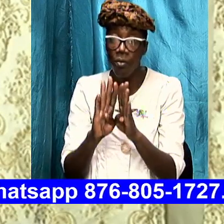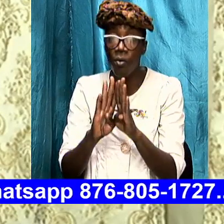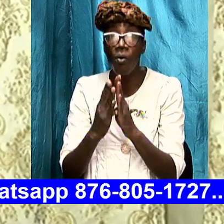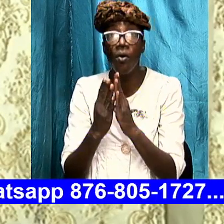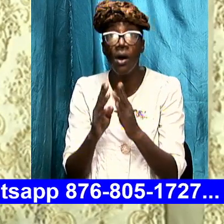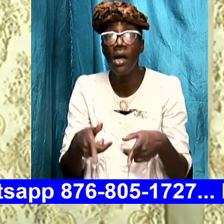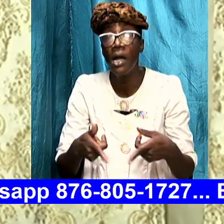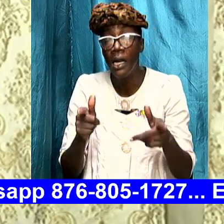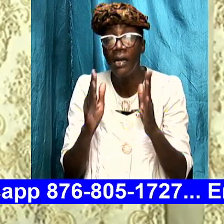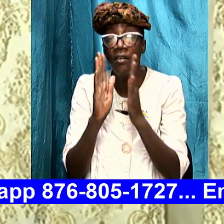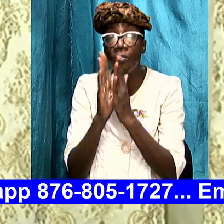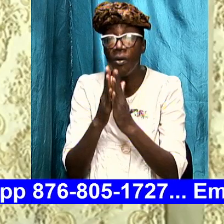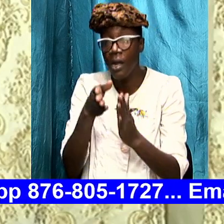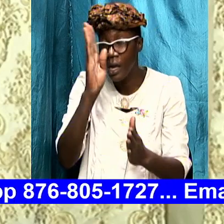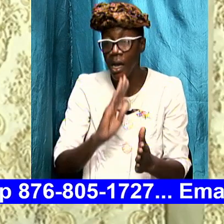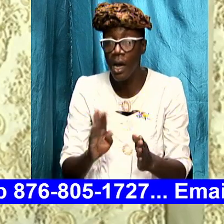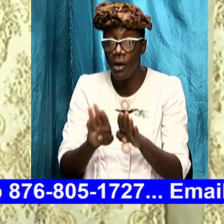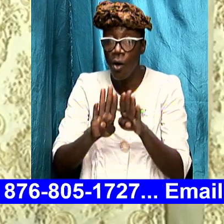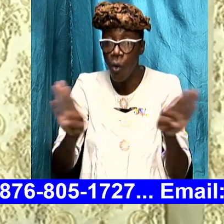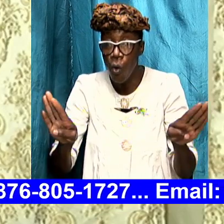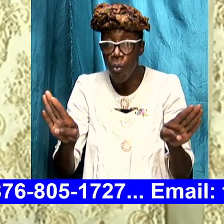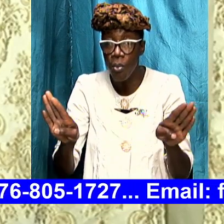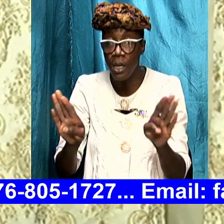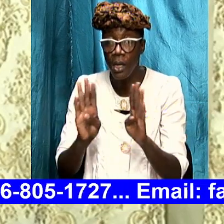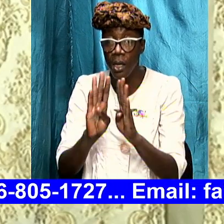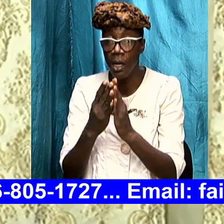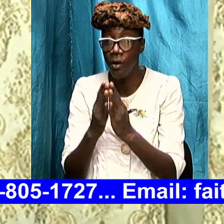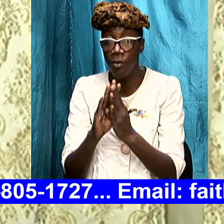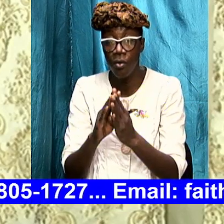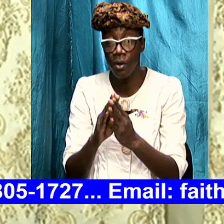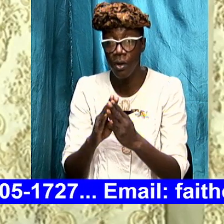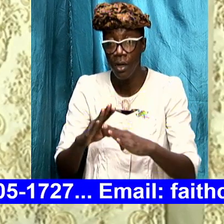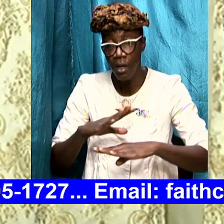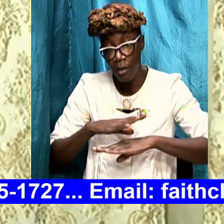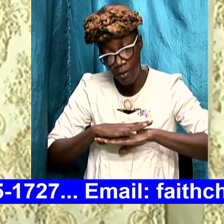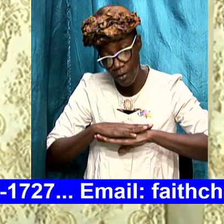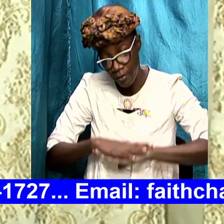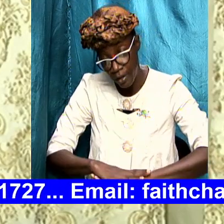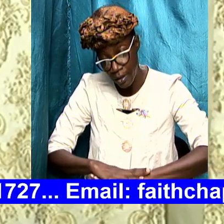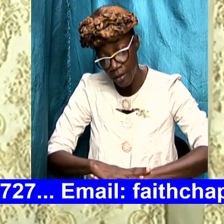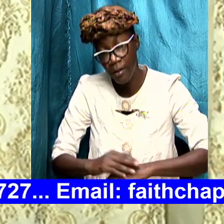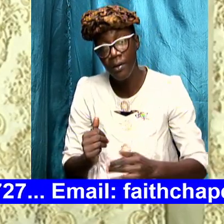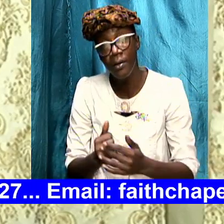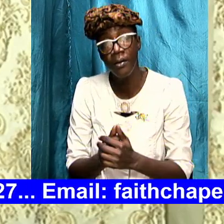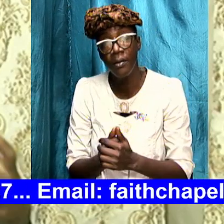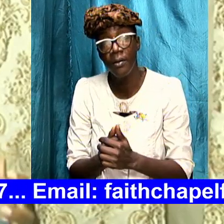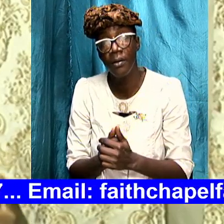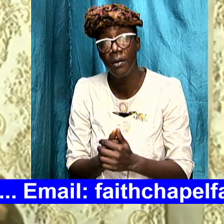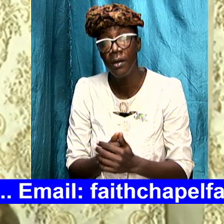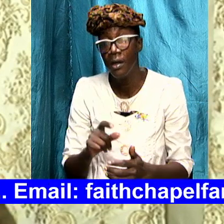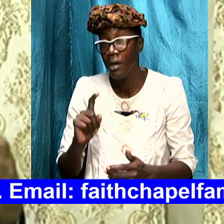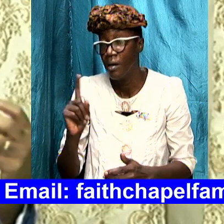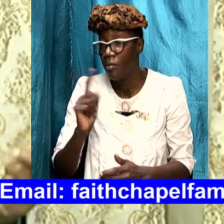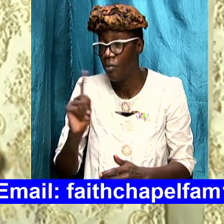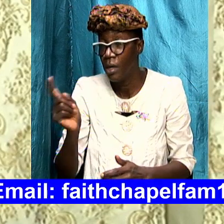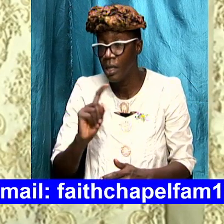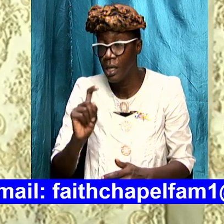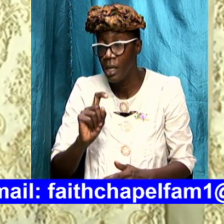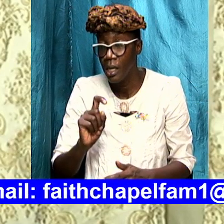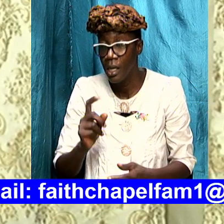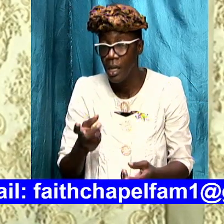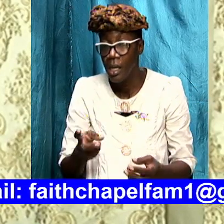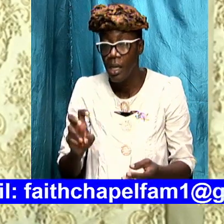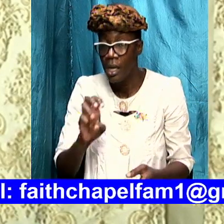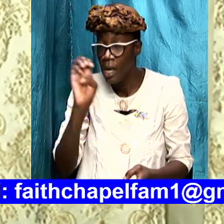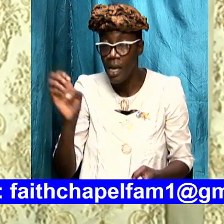pray that God open a door so that we are settled and whichever way it goes the people of